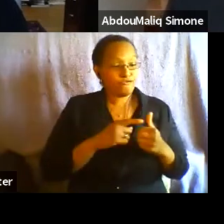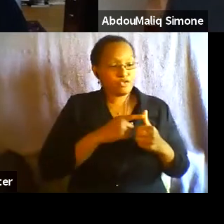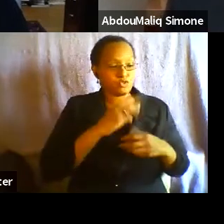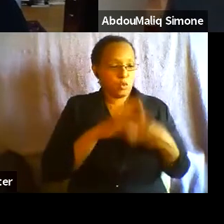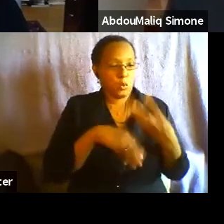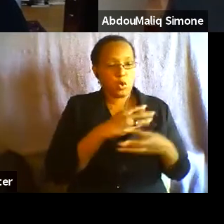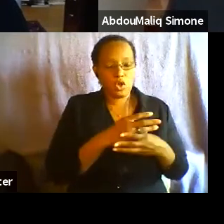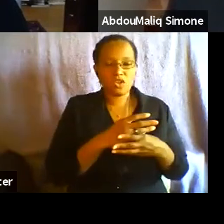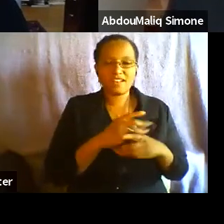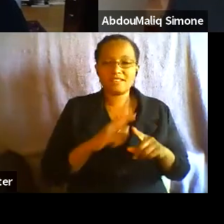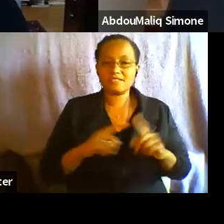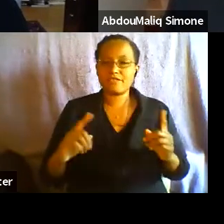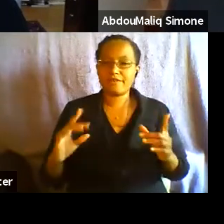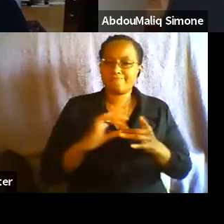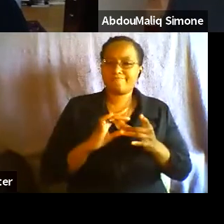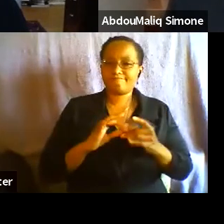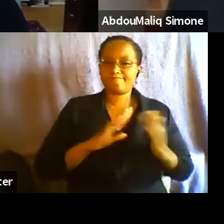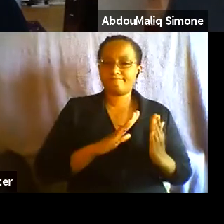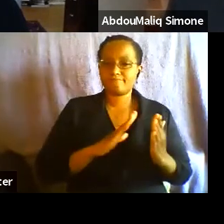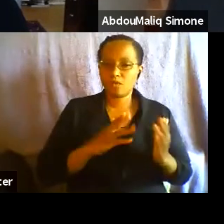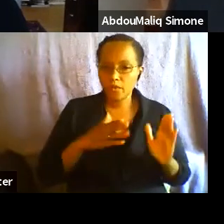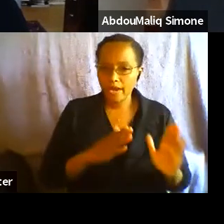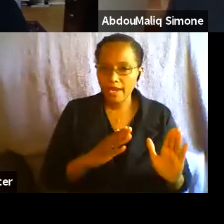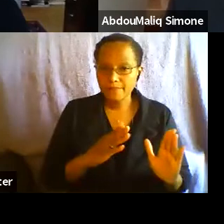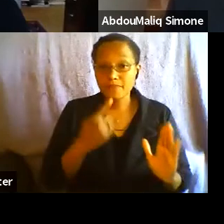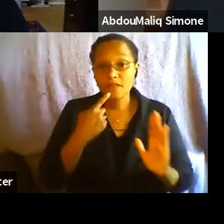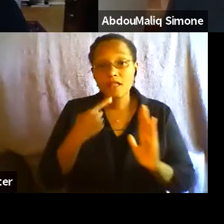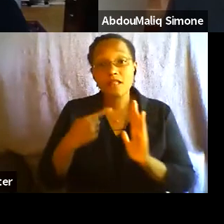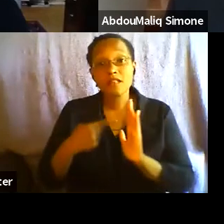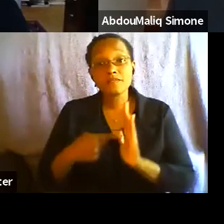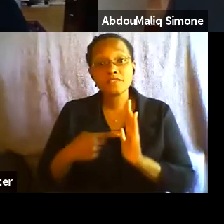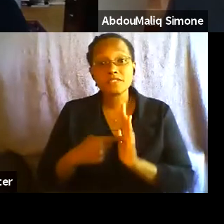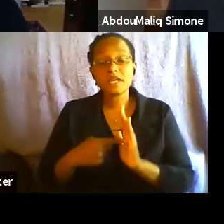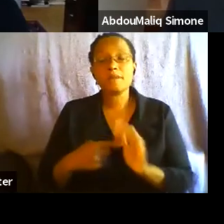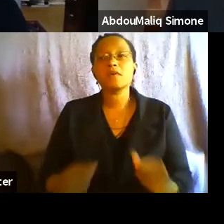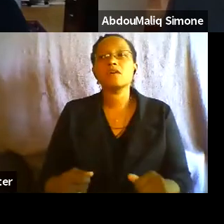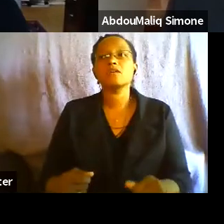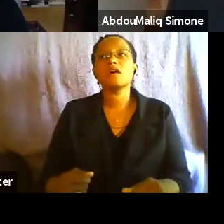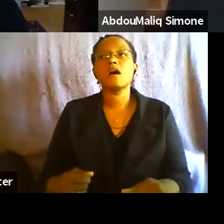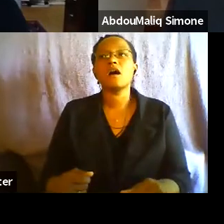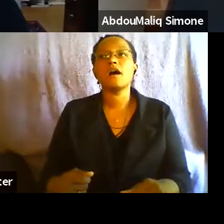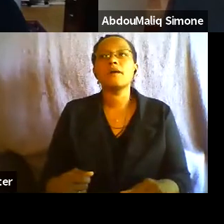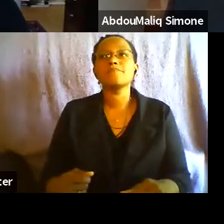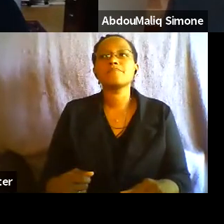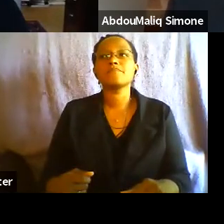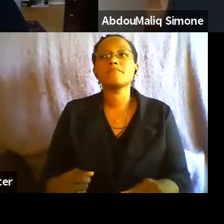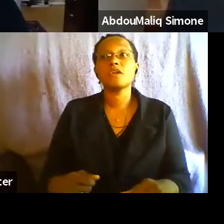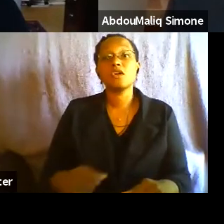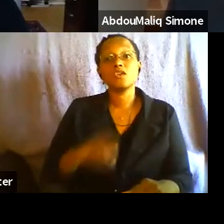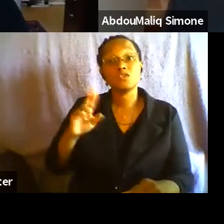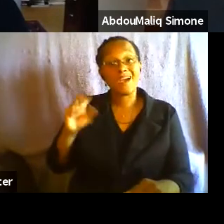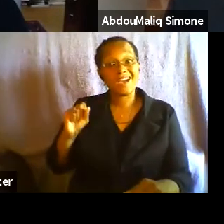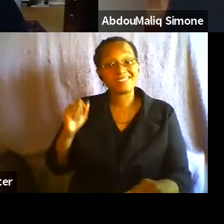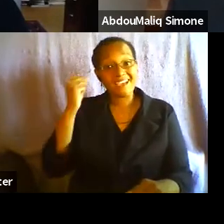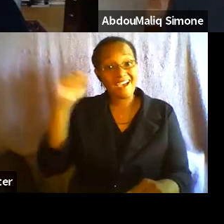one of the notable features of a good deal of the activism in the United States